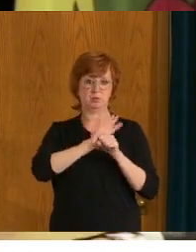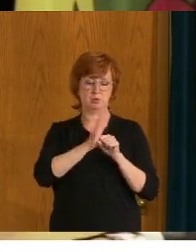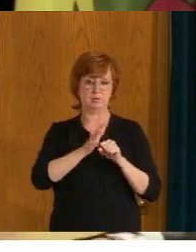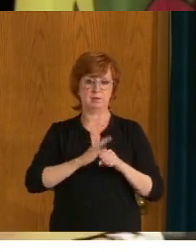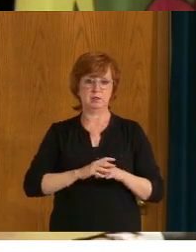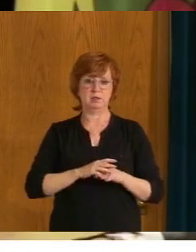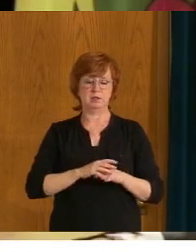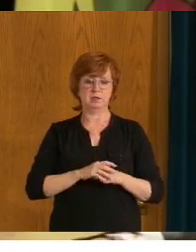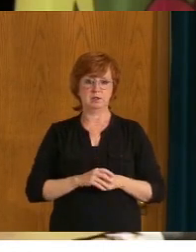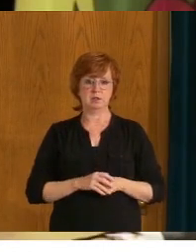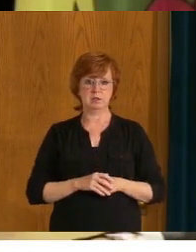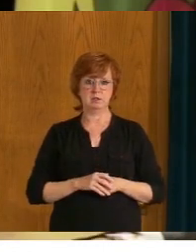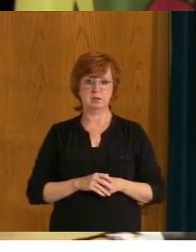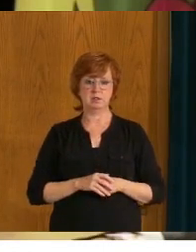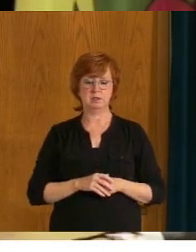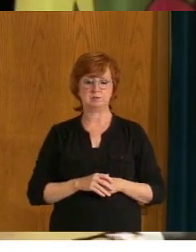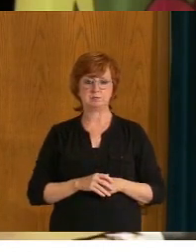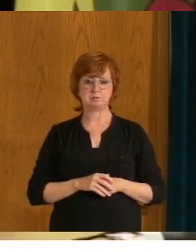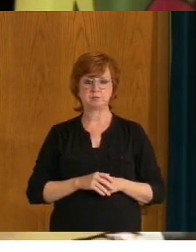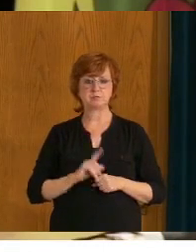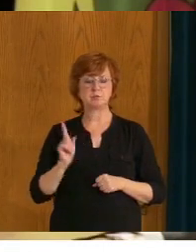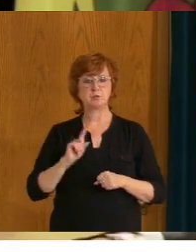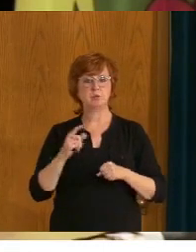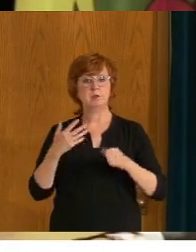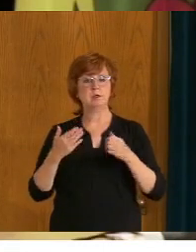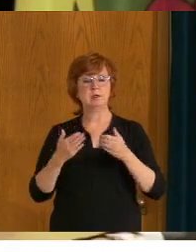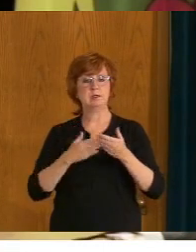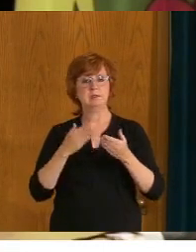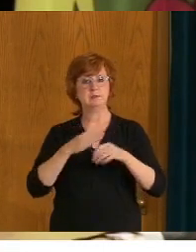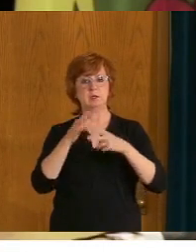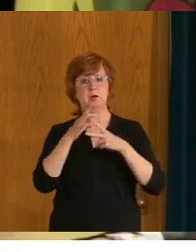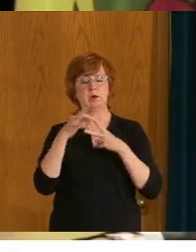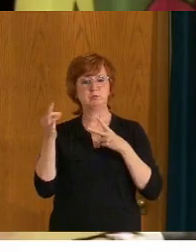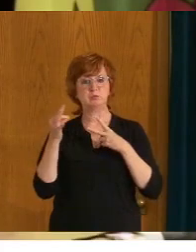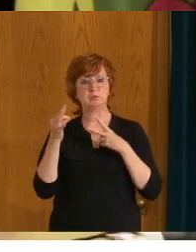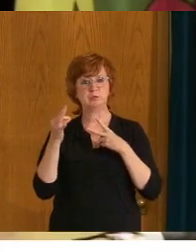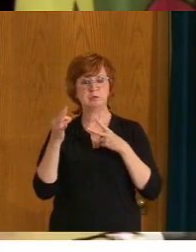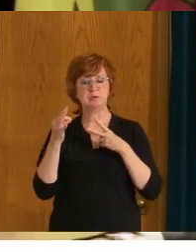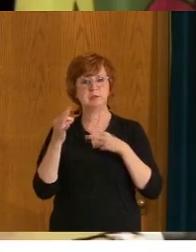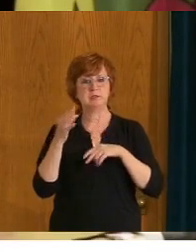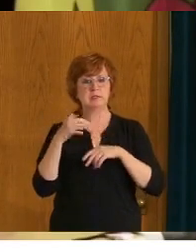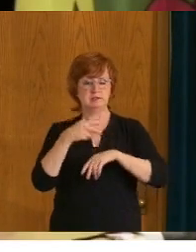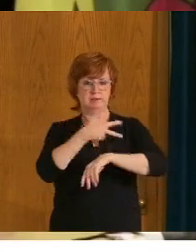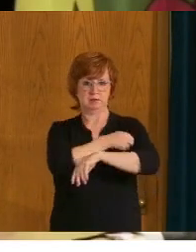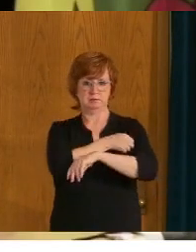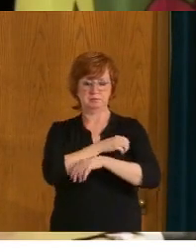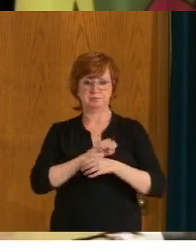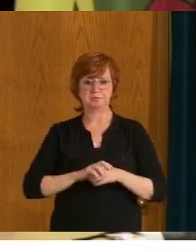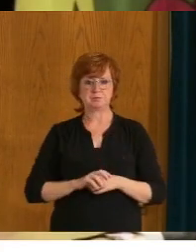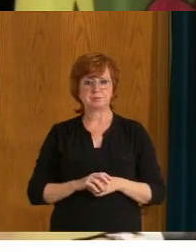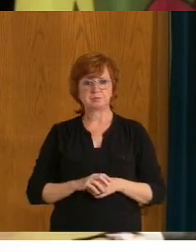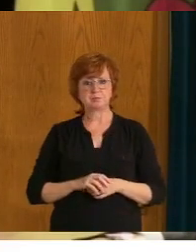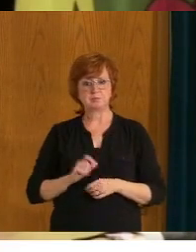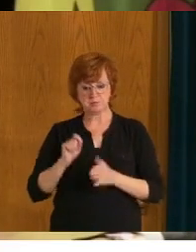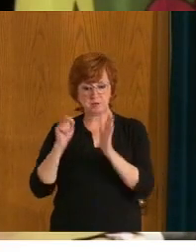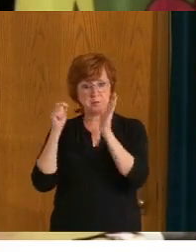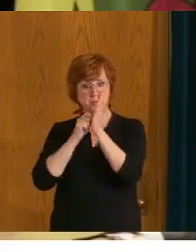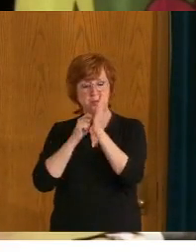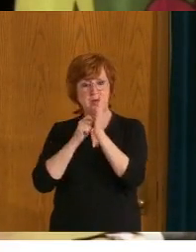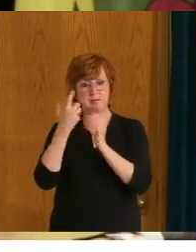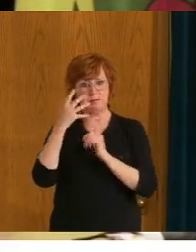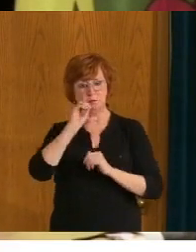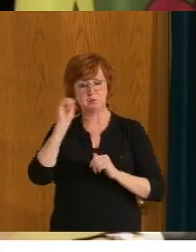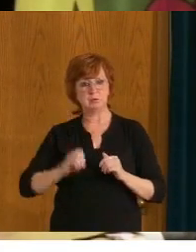available to the vaccines that are, are available to Saskatchewan people. Half a percent of the active COVID cases, the new cases in,